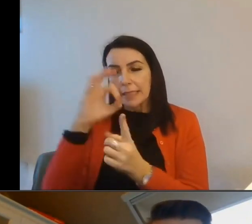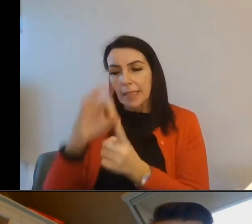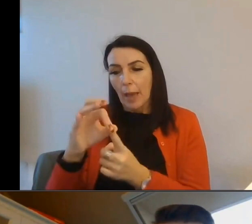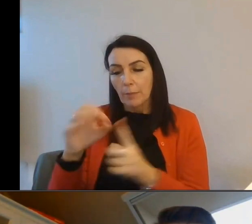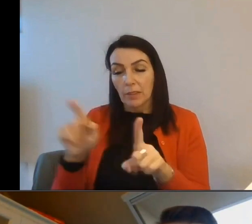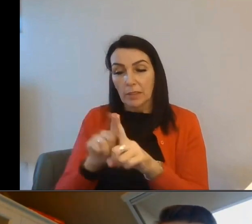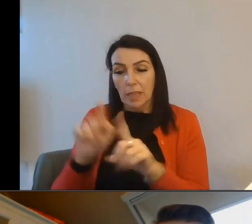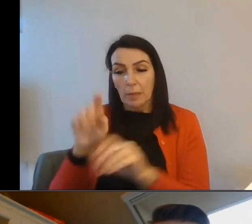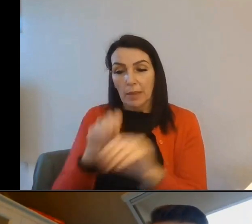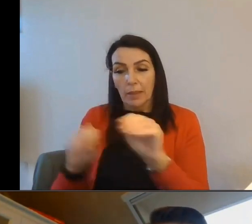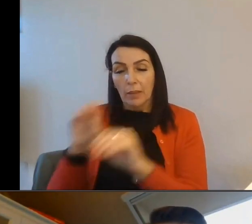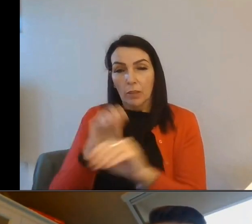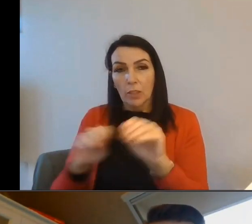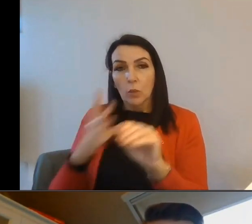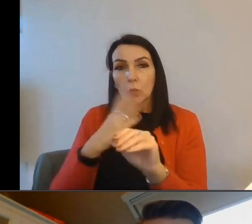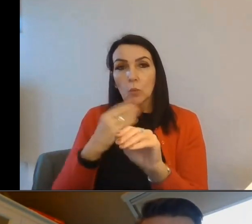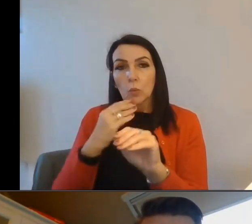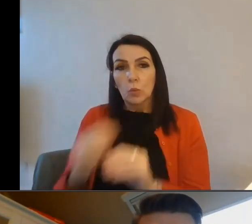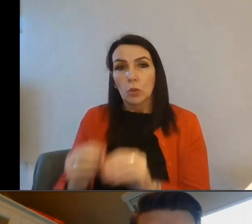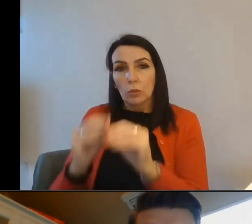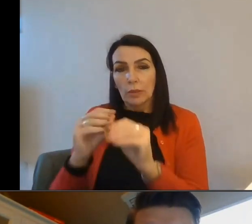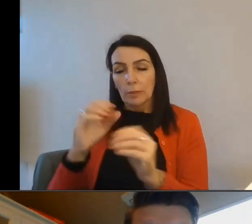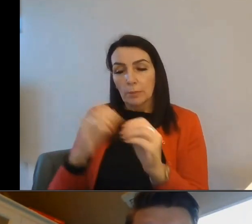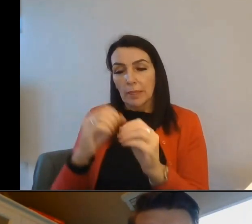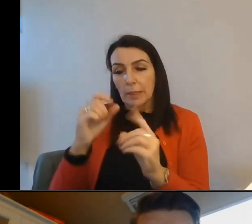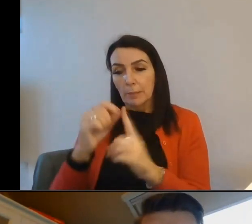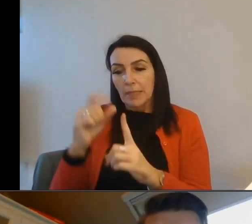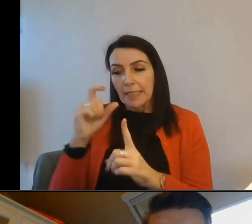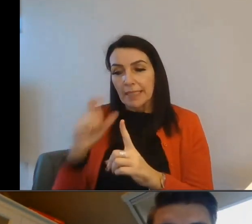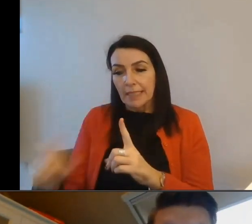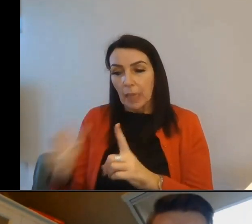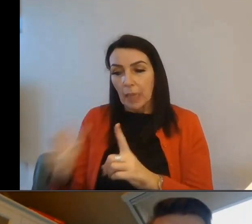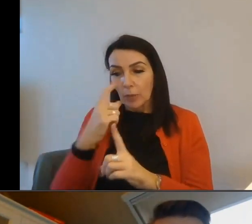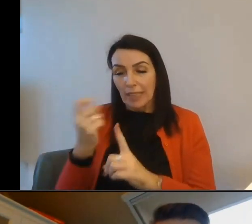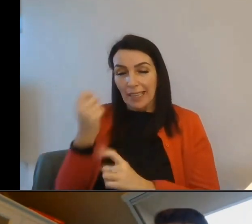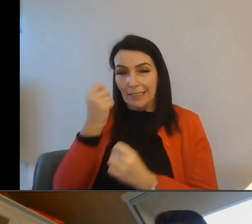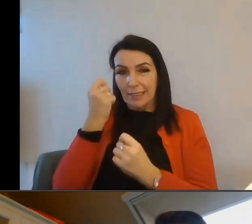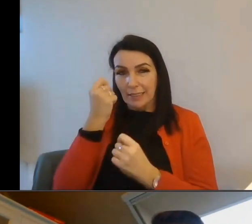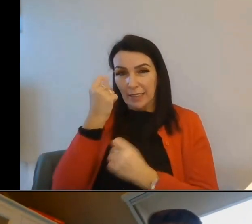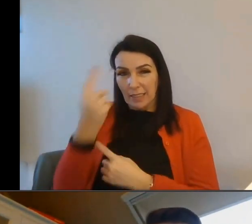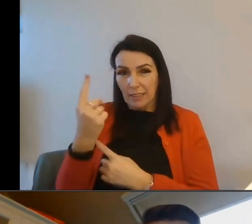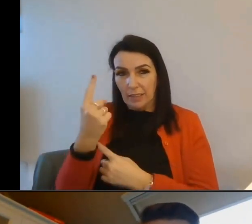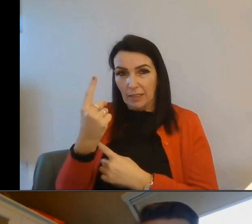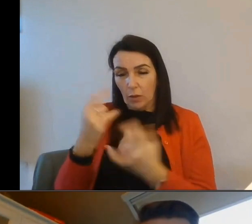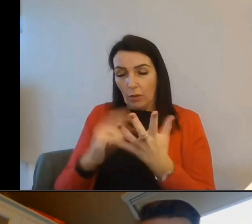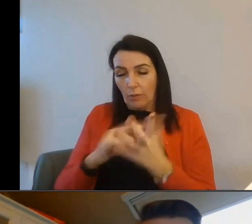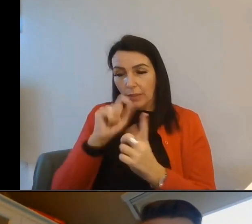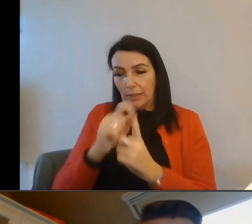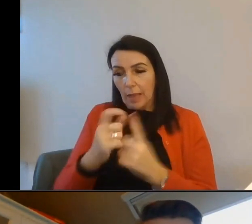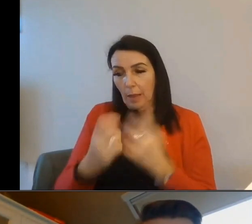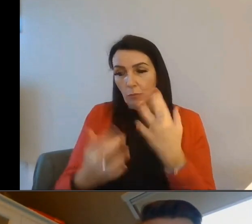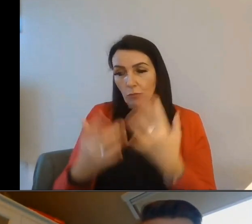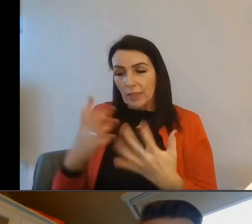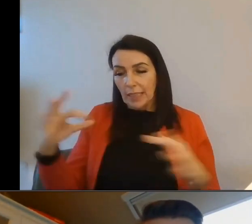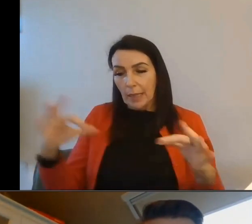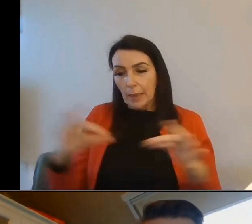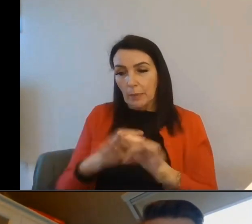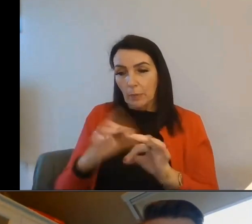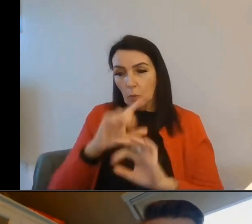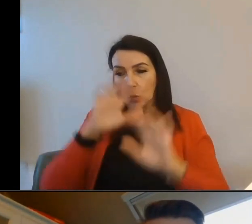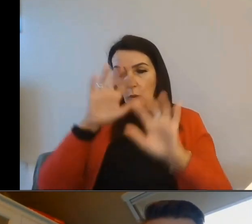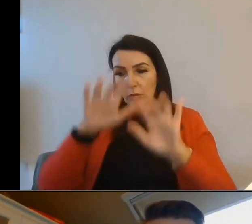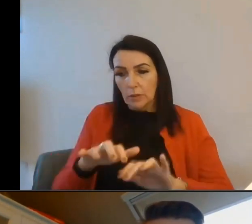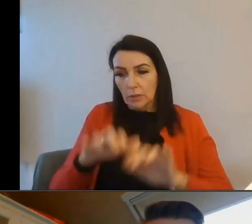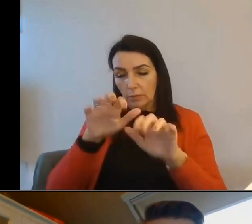methodology that is used to generate EPC. So we can give an estimate of the SAP rating based on what's been input by the customer.